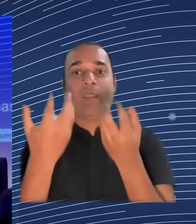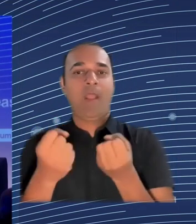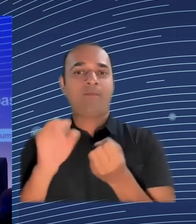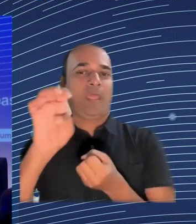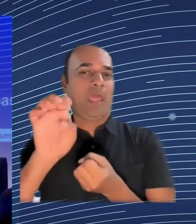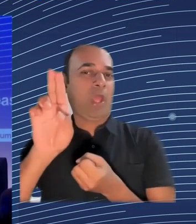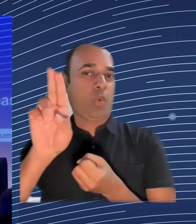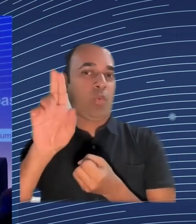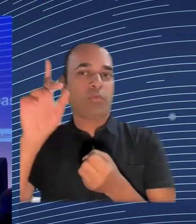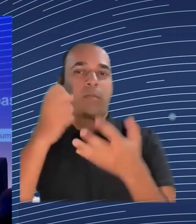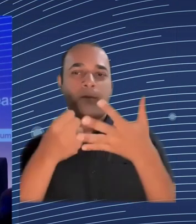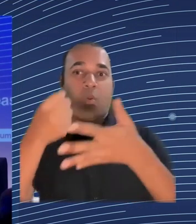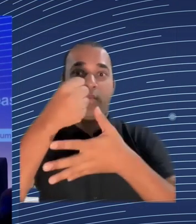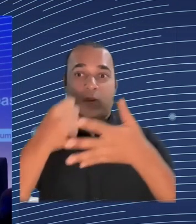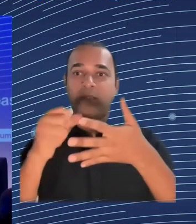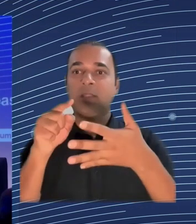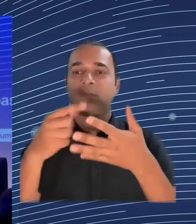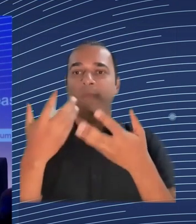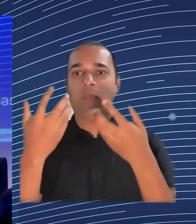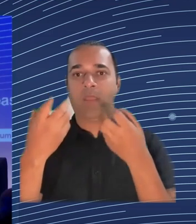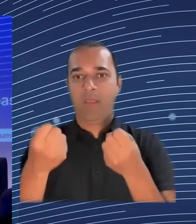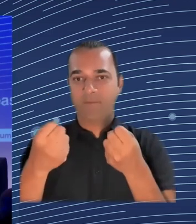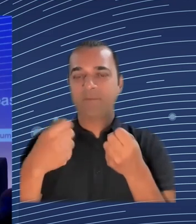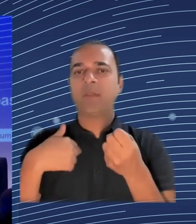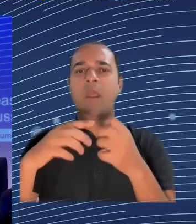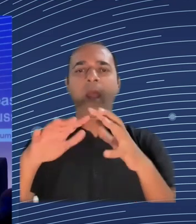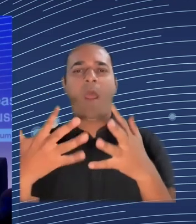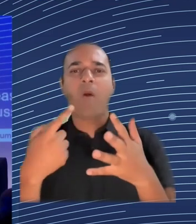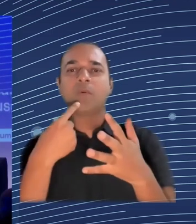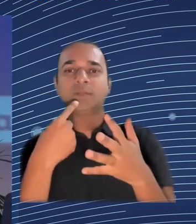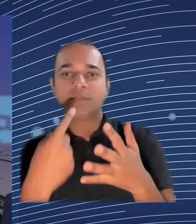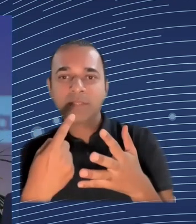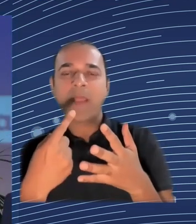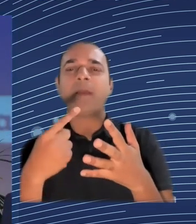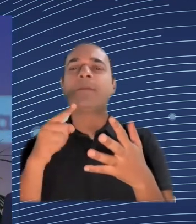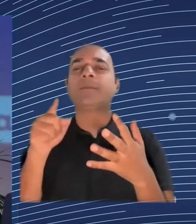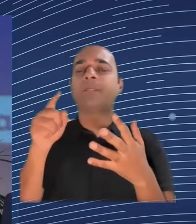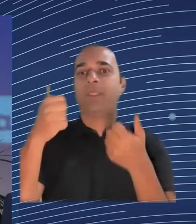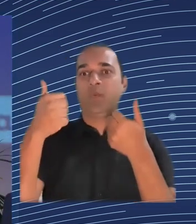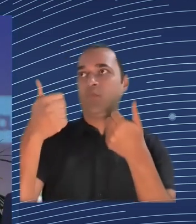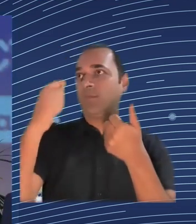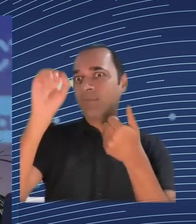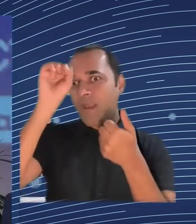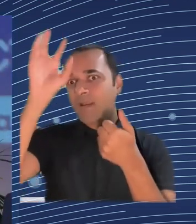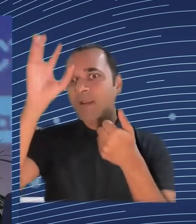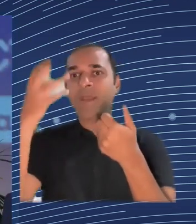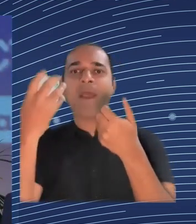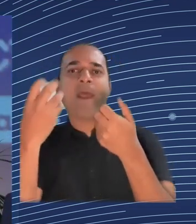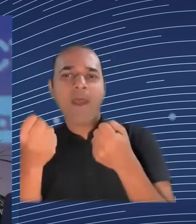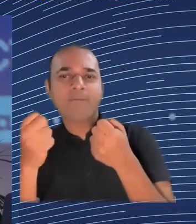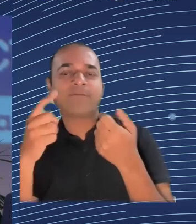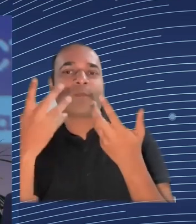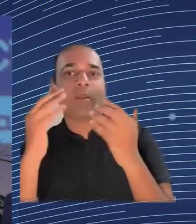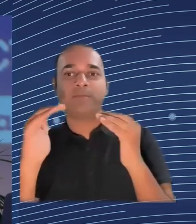because sometimes when we discuss with the regions, we discuss with project promoters, and we see very good proposals,